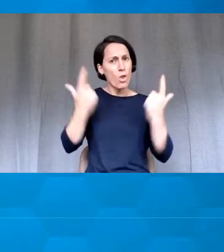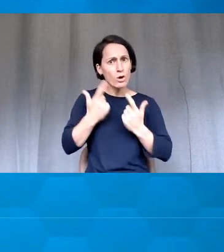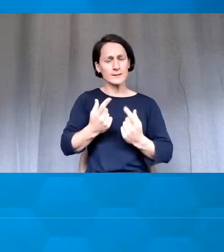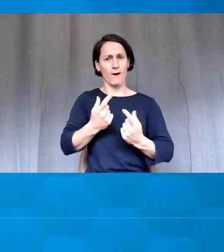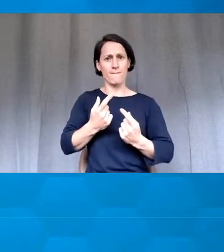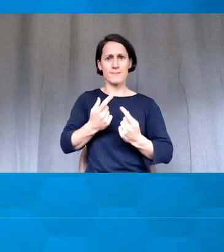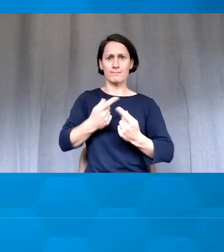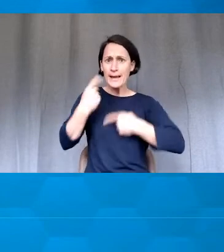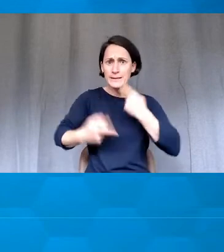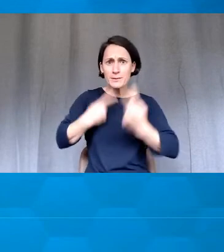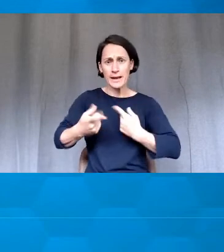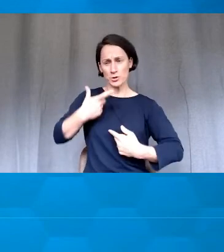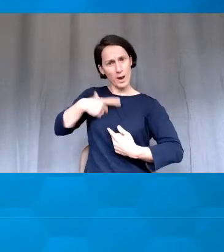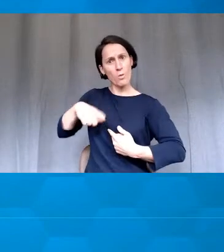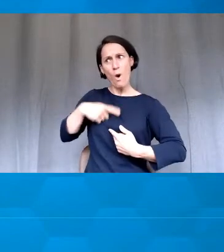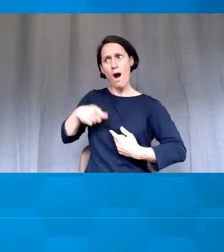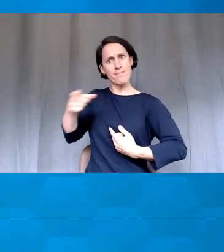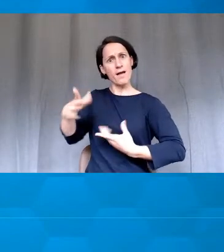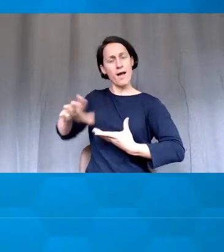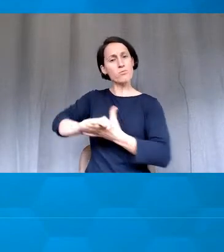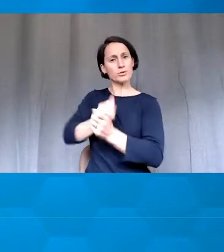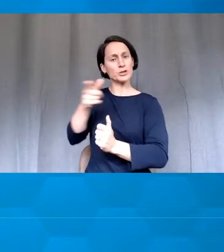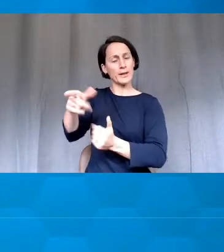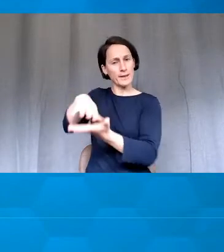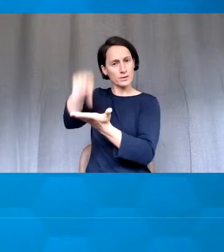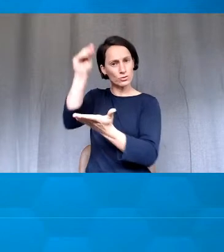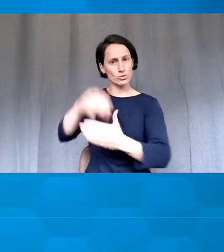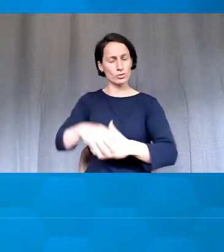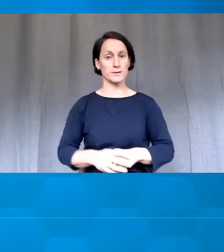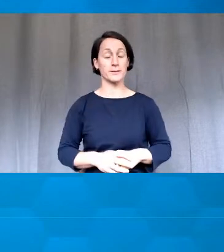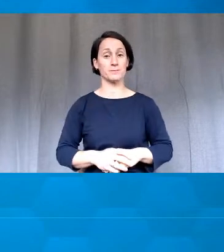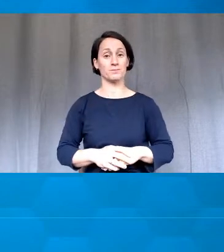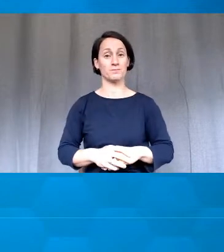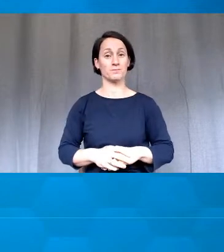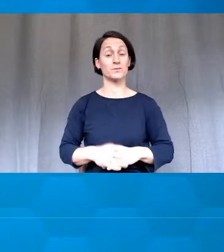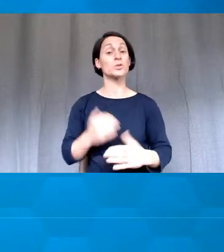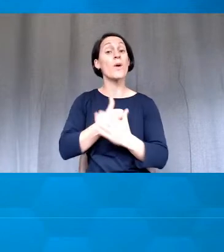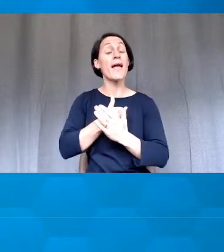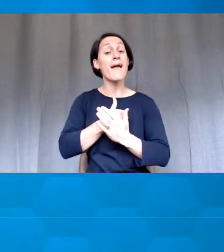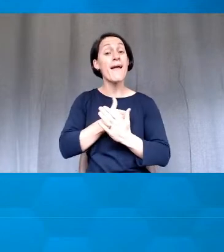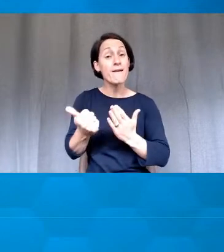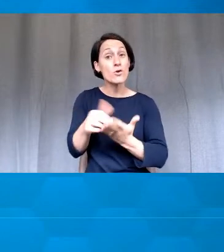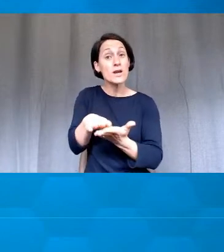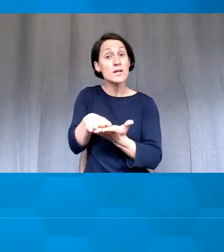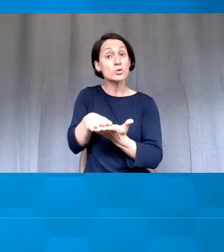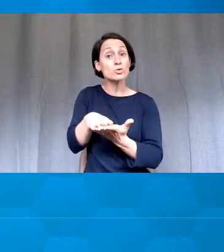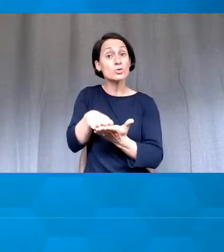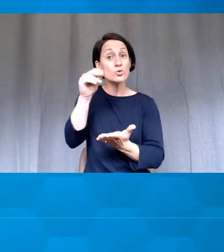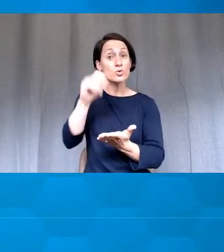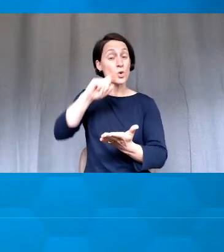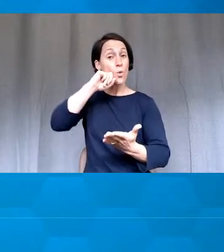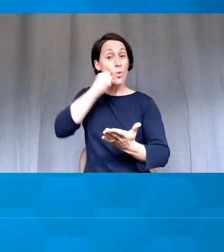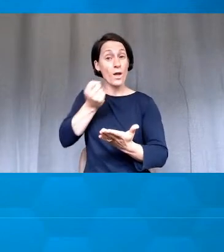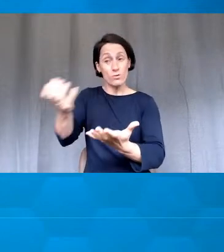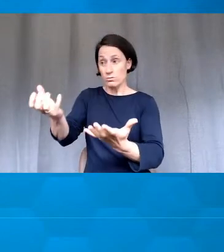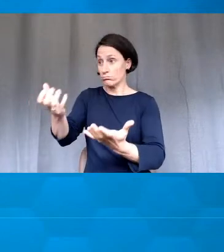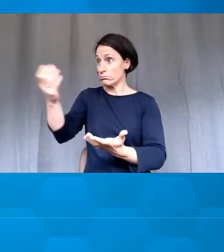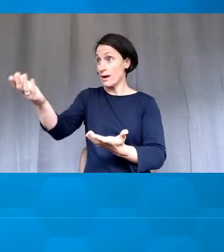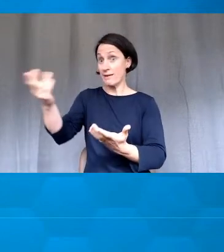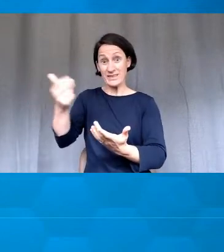with the ideas we captured on the previous slide. So each student receives a package of six of these